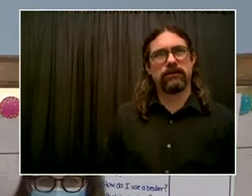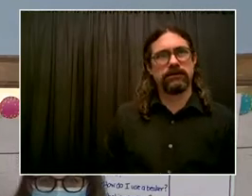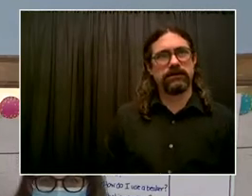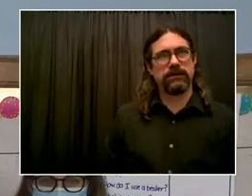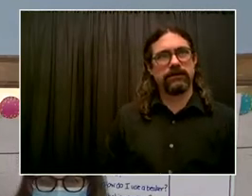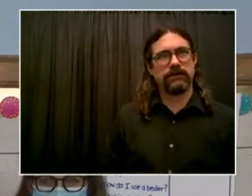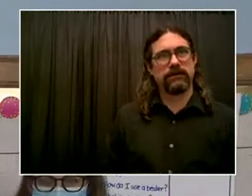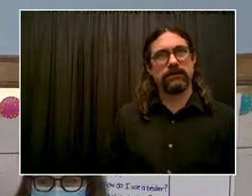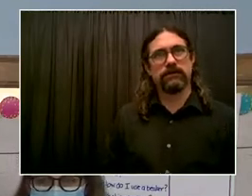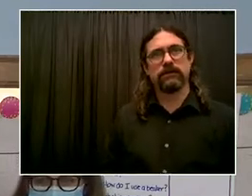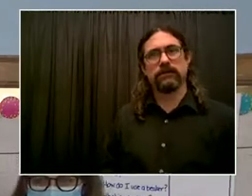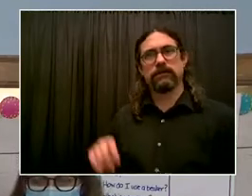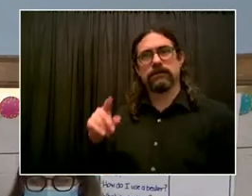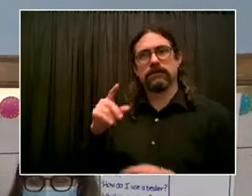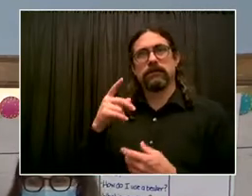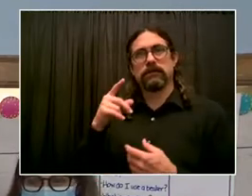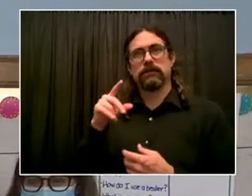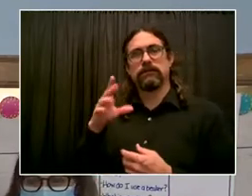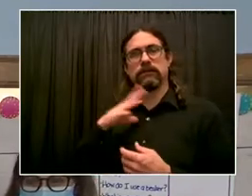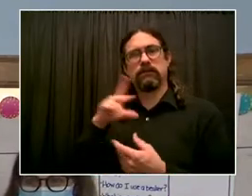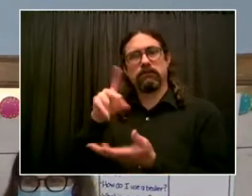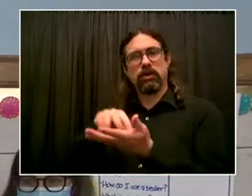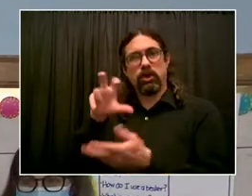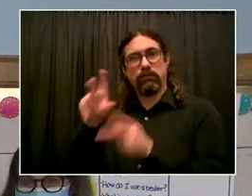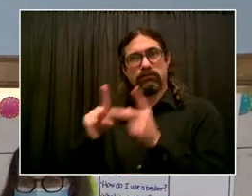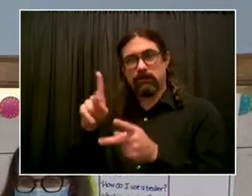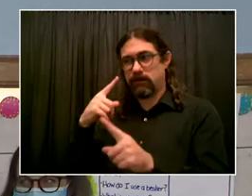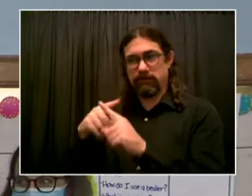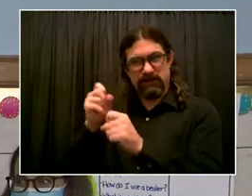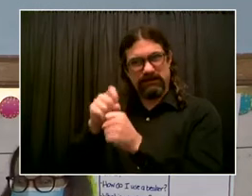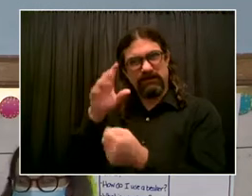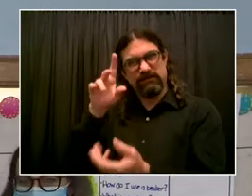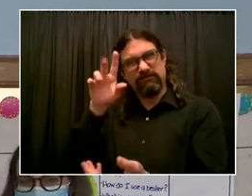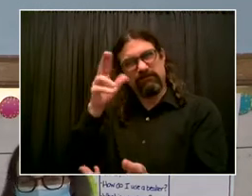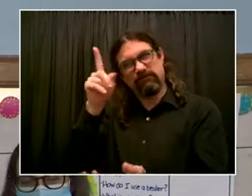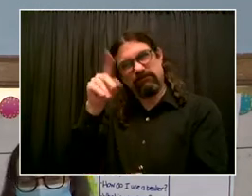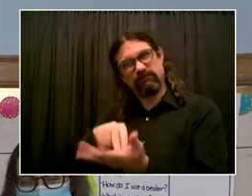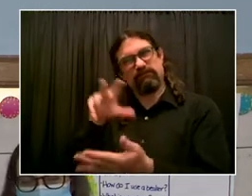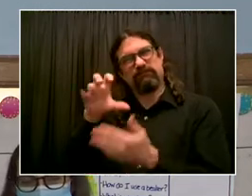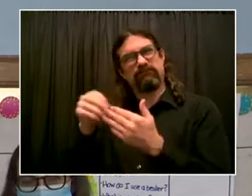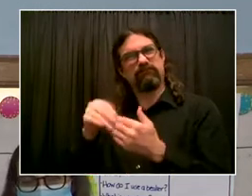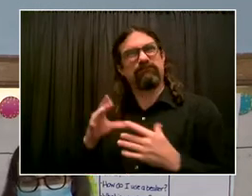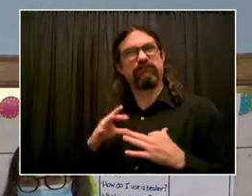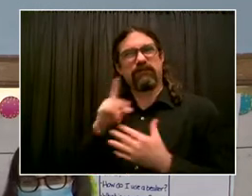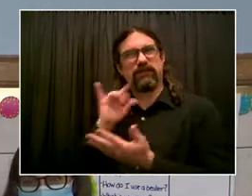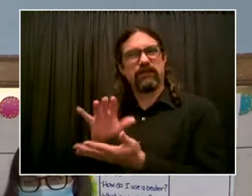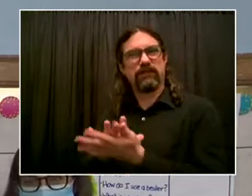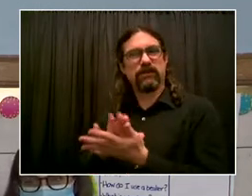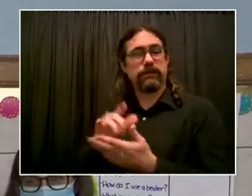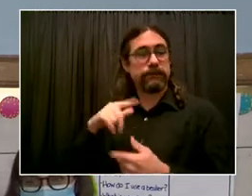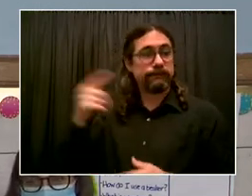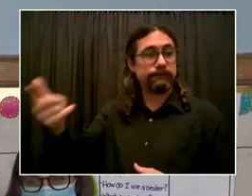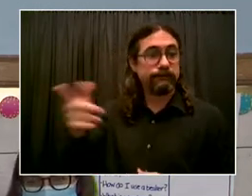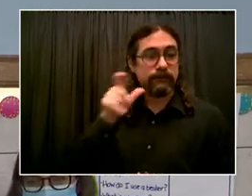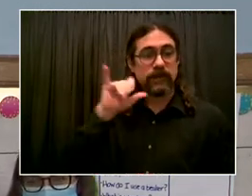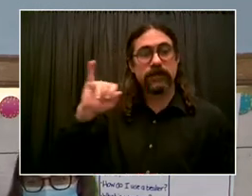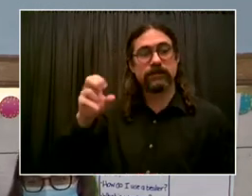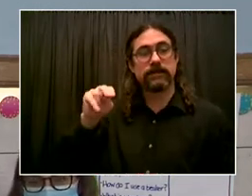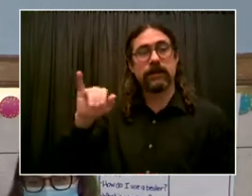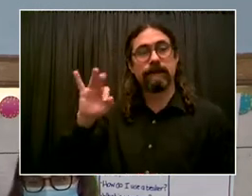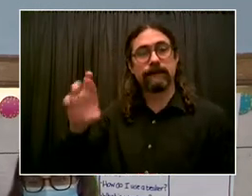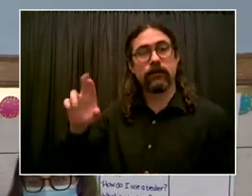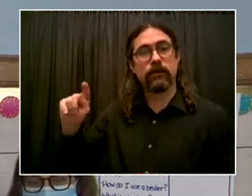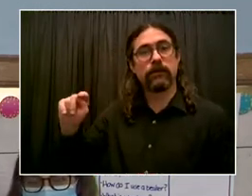Thank you, Mayor. I'm here at PS 166 Q with parents and students who have taken